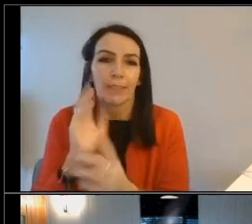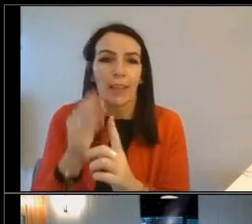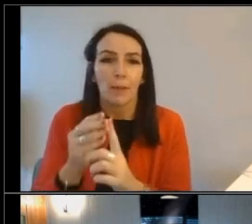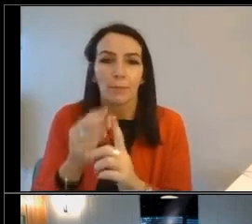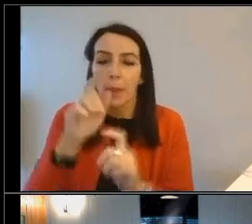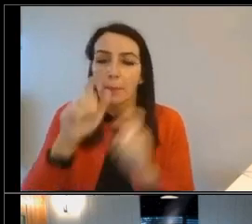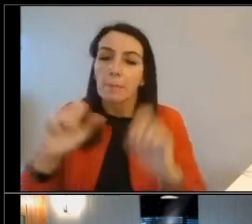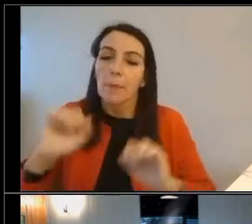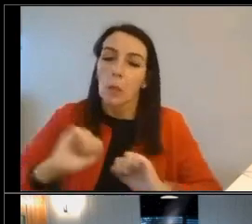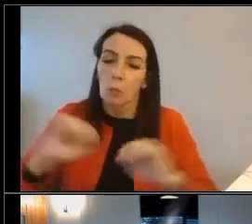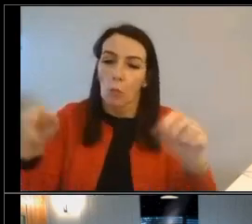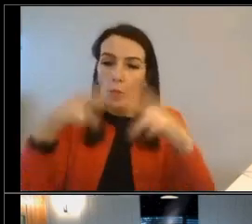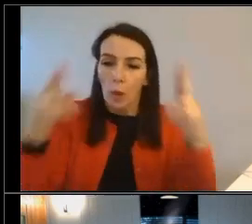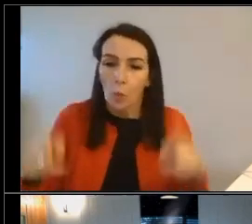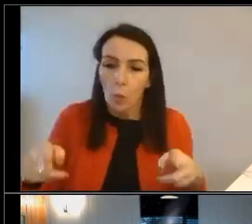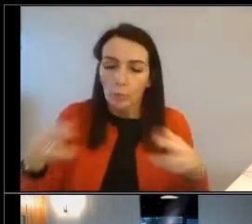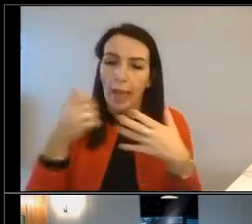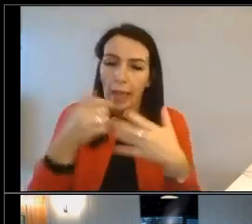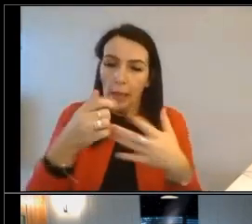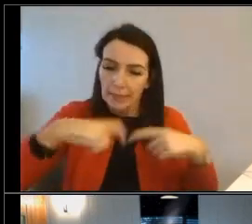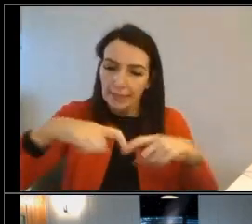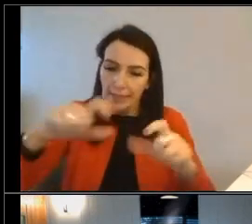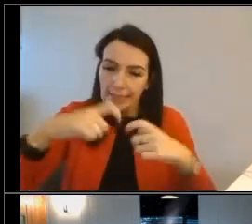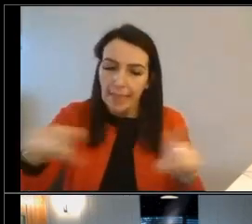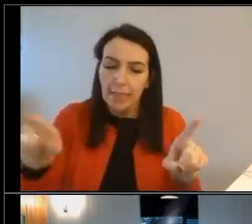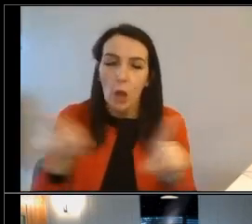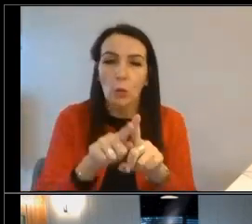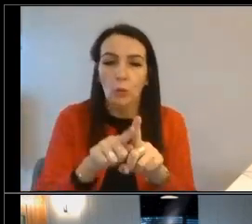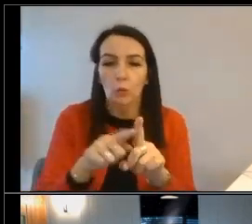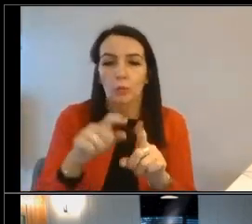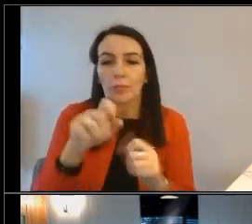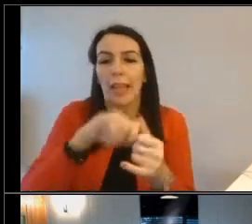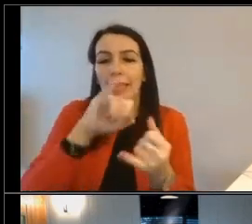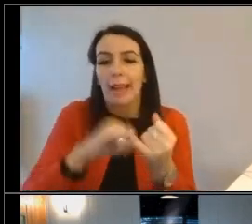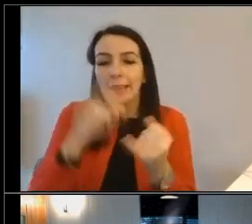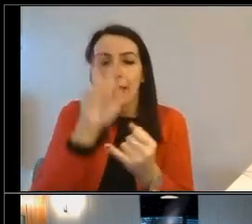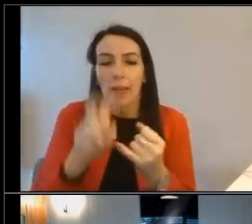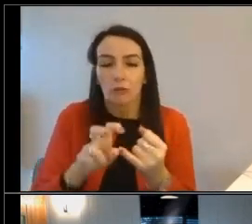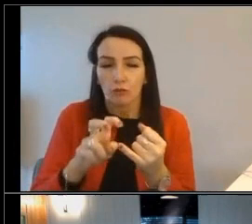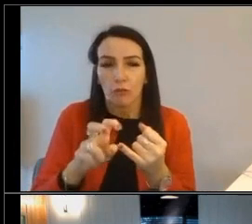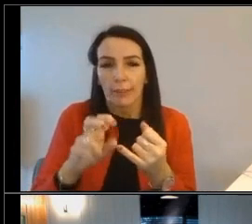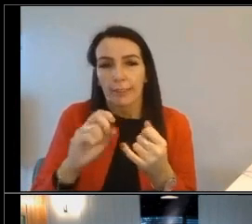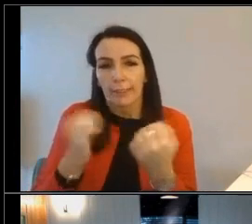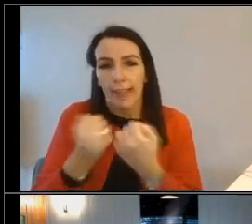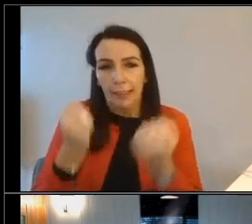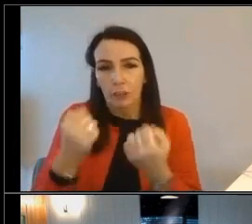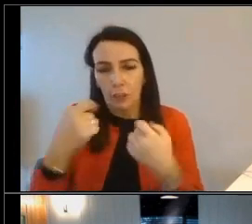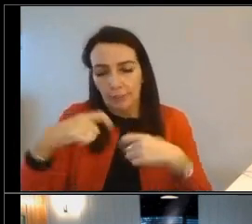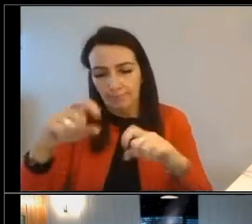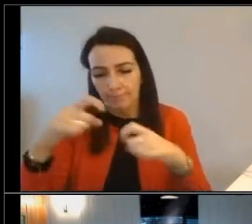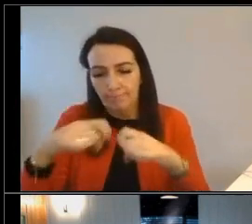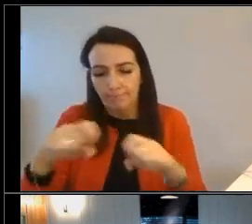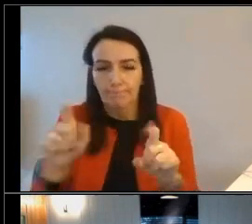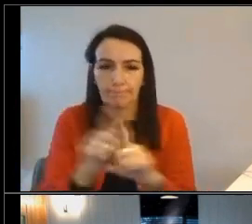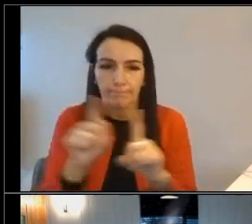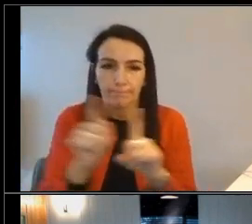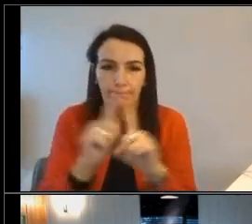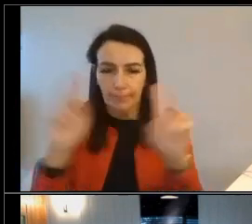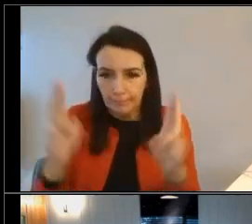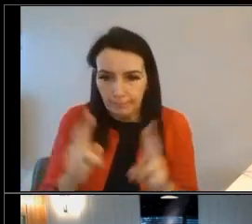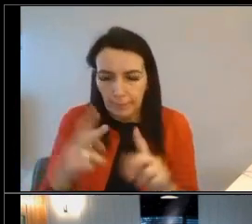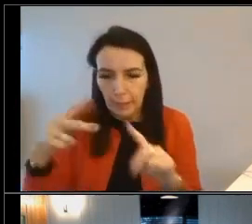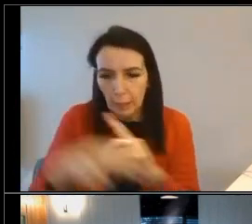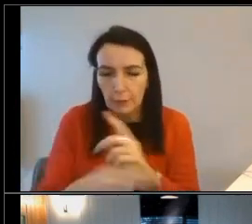energy efficiency and sustainability. I'm Christian Nersi-Muley, Marketing and Communications Manager for Business at Energy Saving Trust.